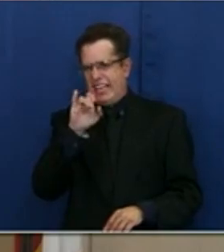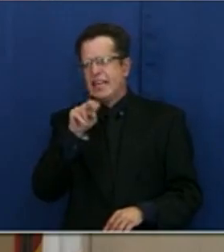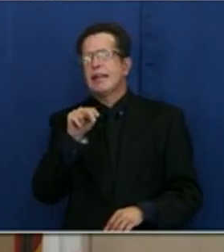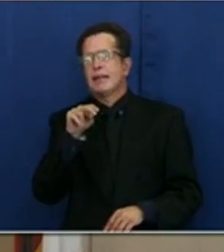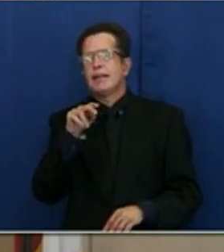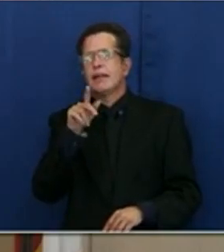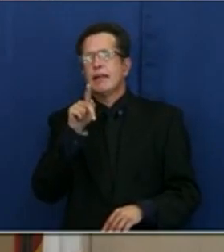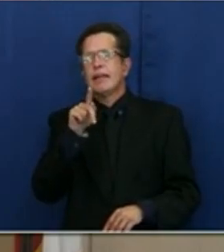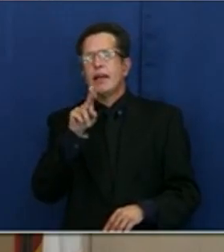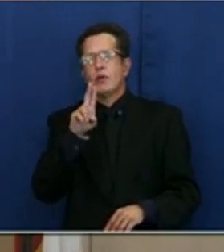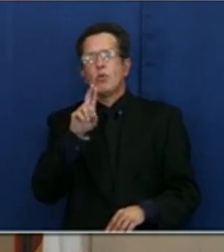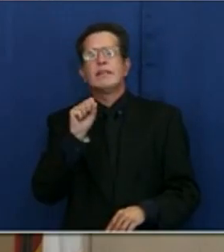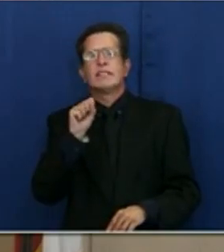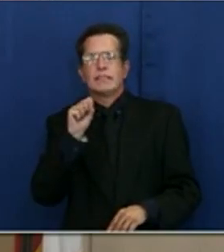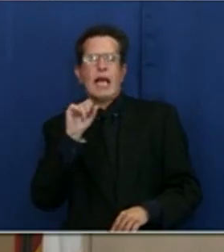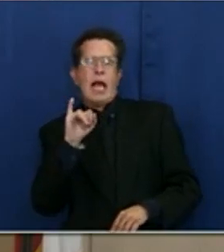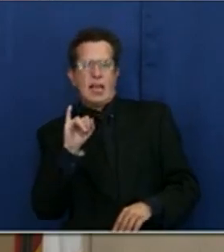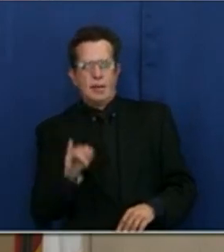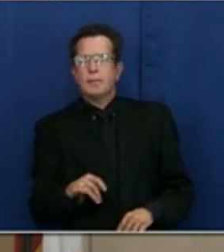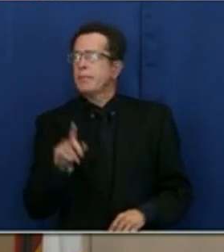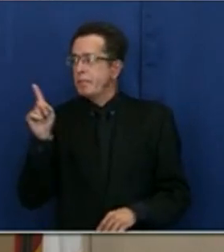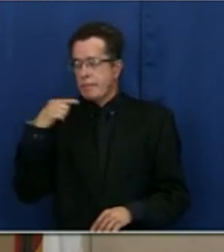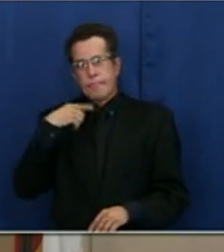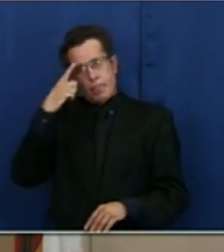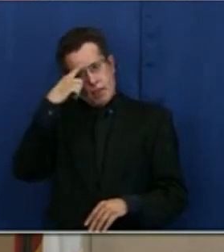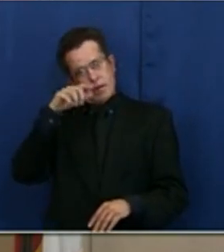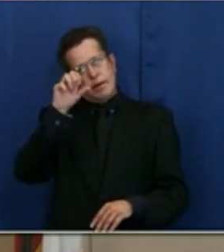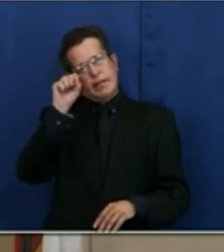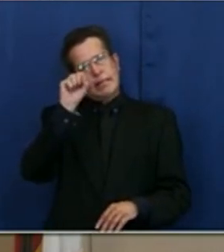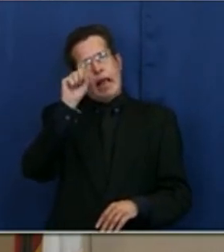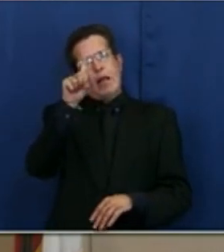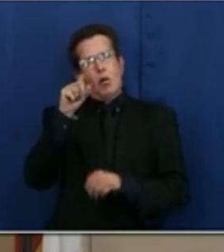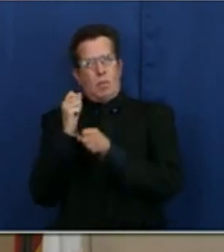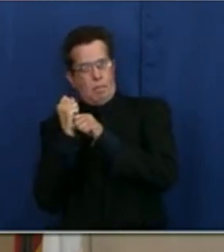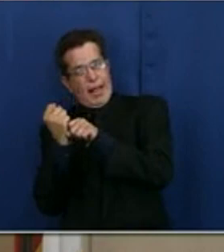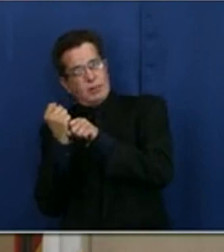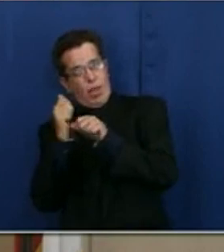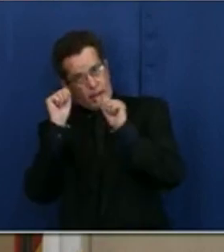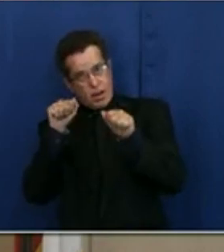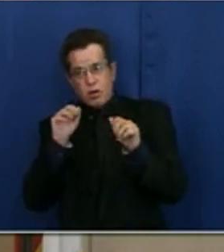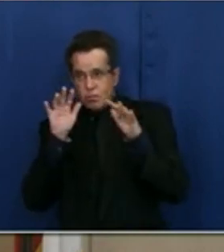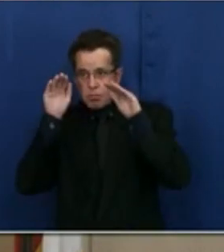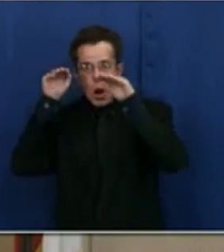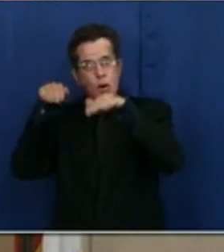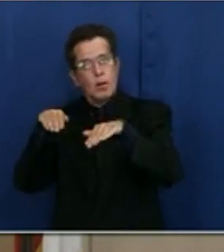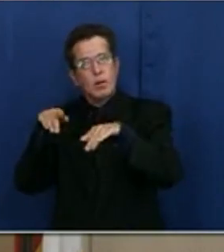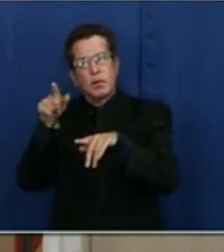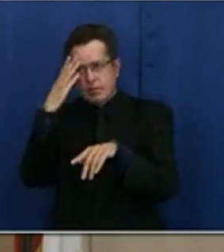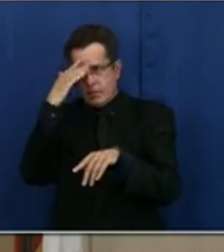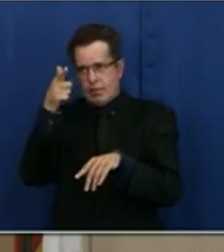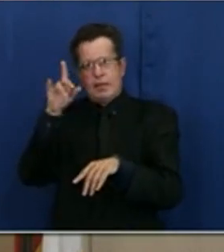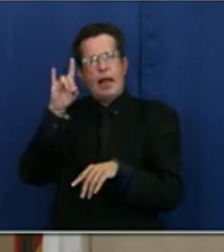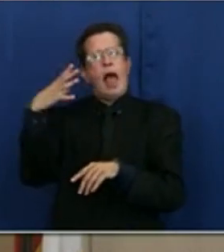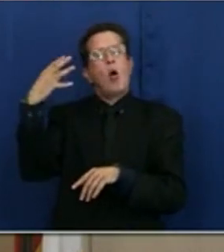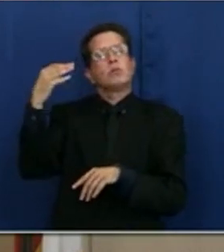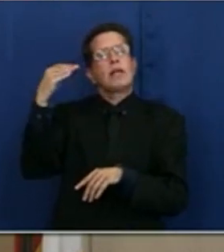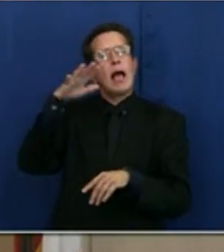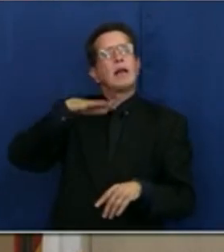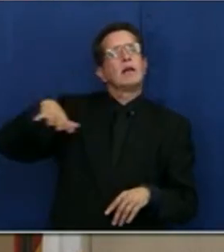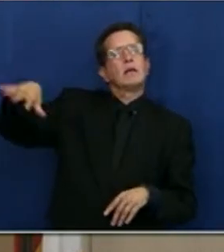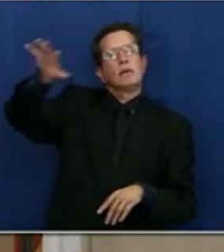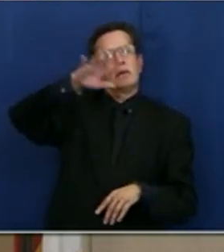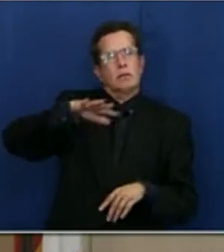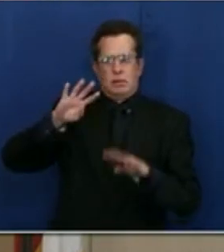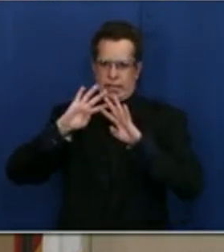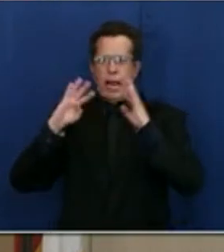Do you think it would be safe for San Diegans to attend Padres games if tickets were limited since the stadium is outside like the NFL allows in other states?